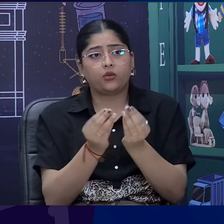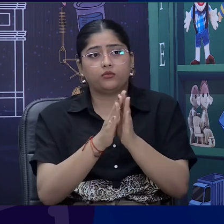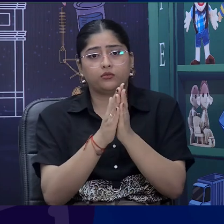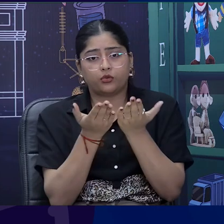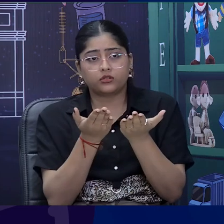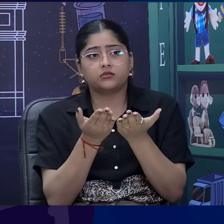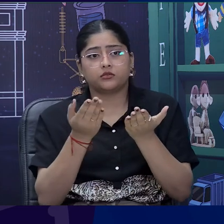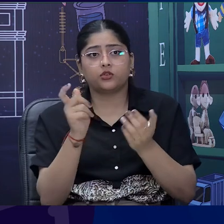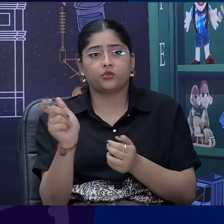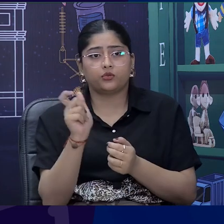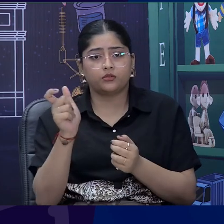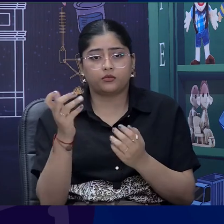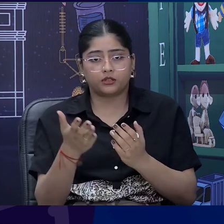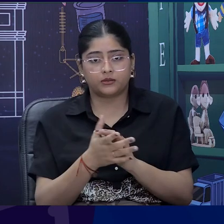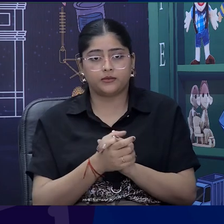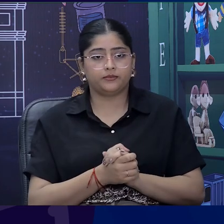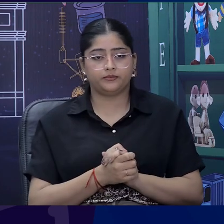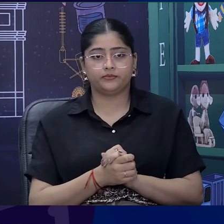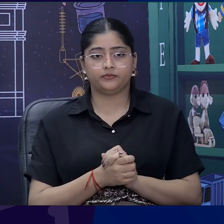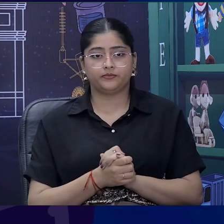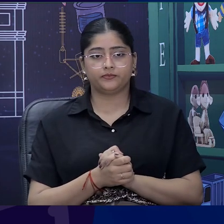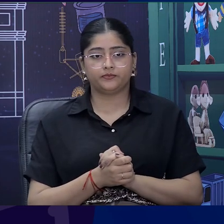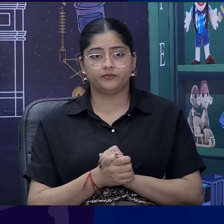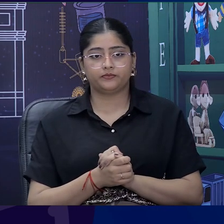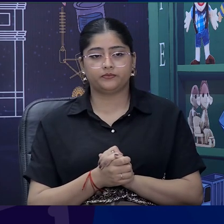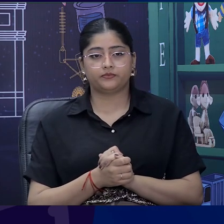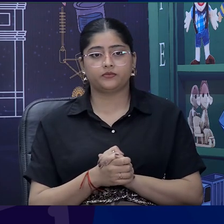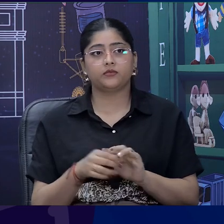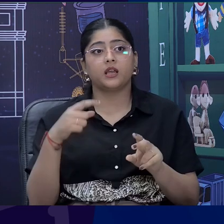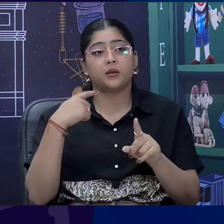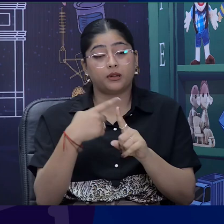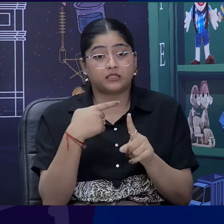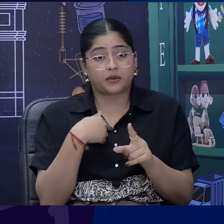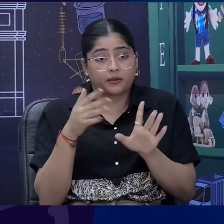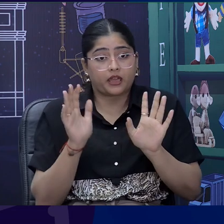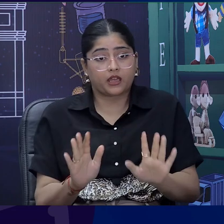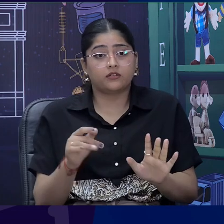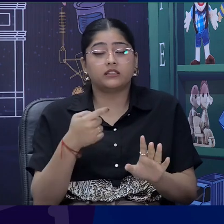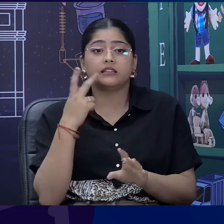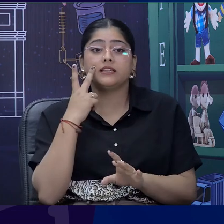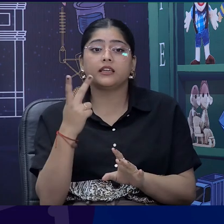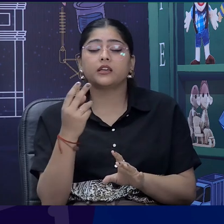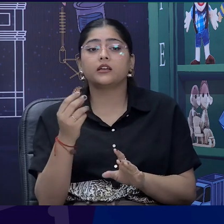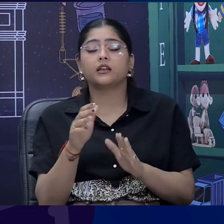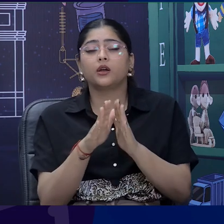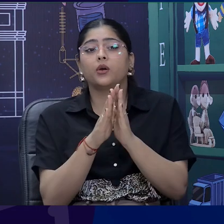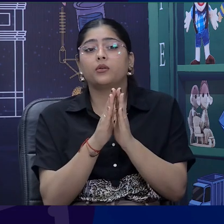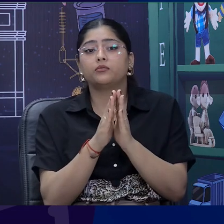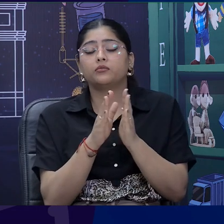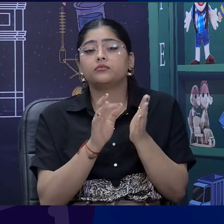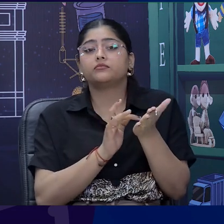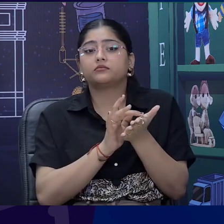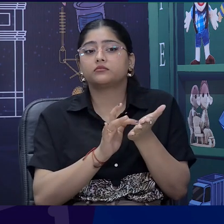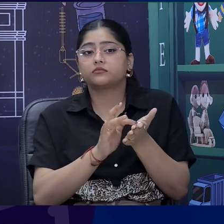textbooks in braille mode. So, and I have also brought braille slate